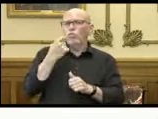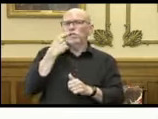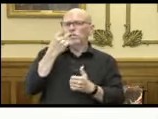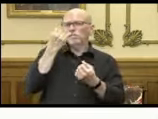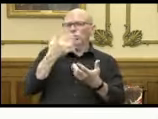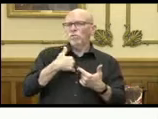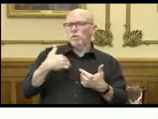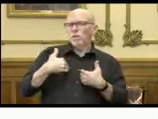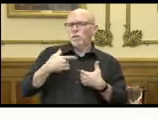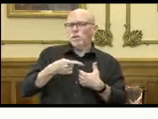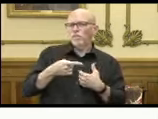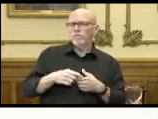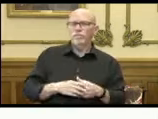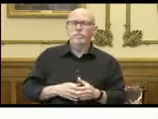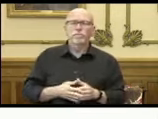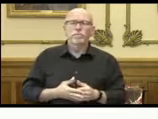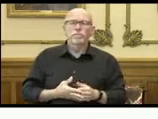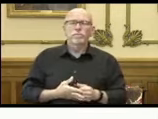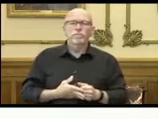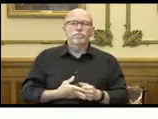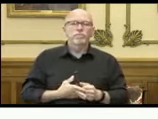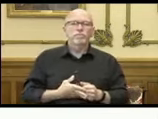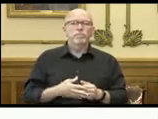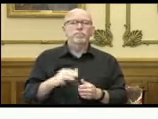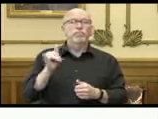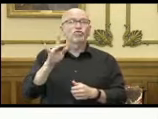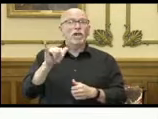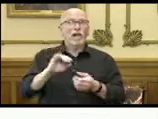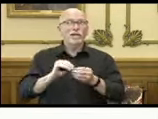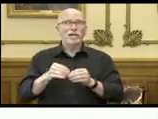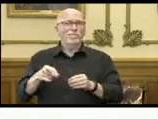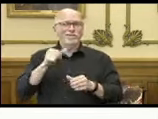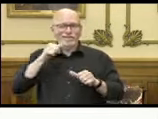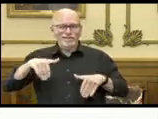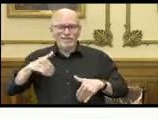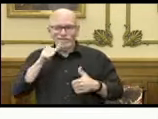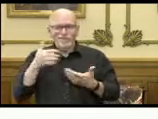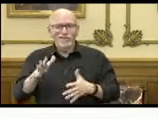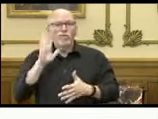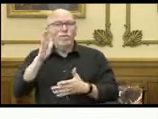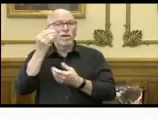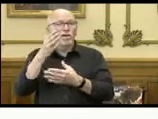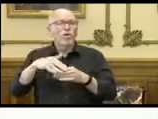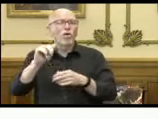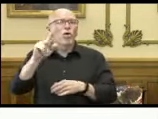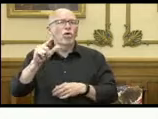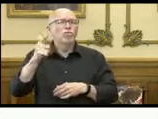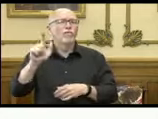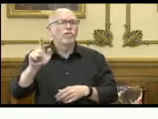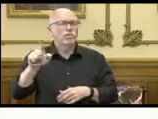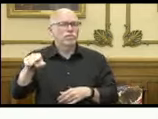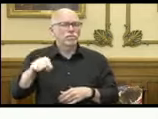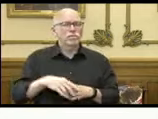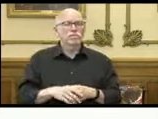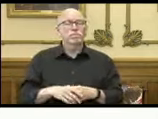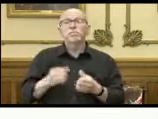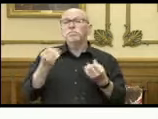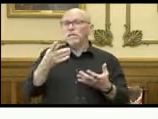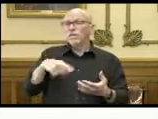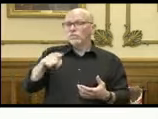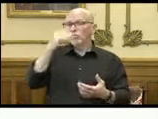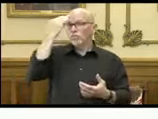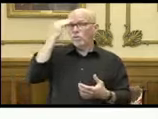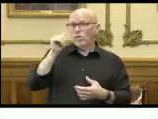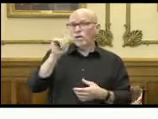month released. July's numbers will be released on August 21st. As many of you are aware,